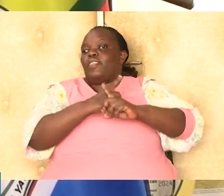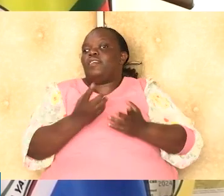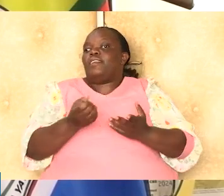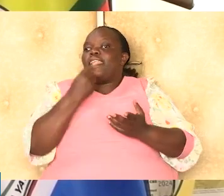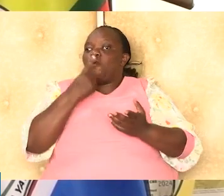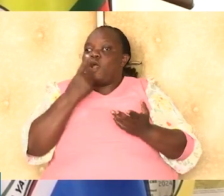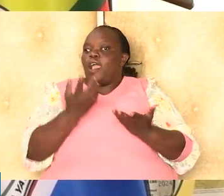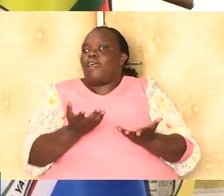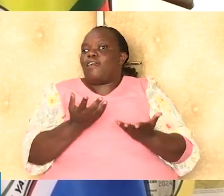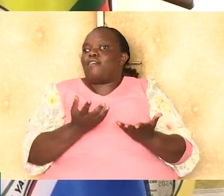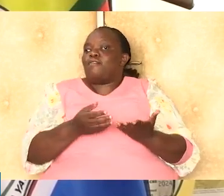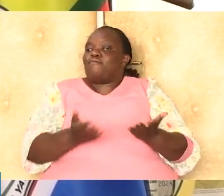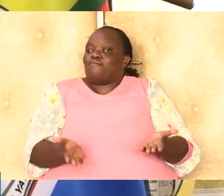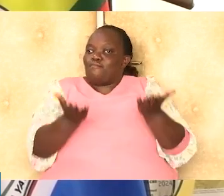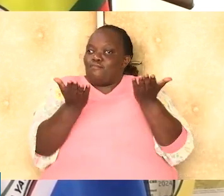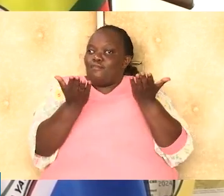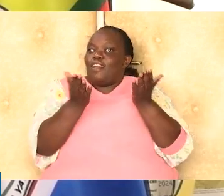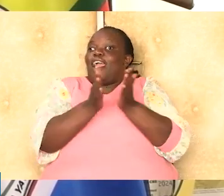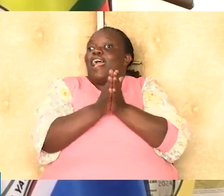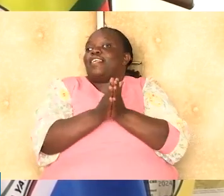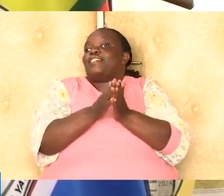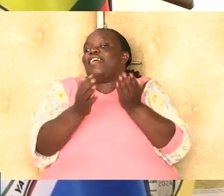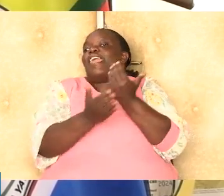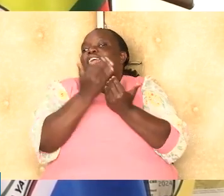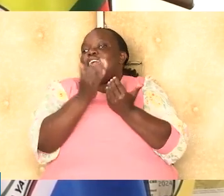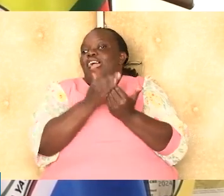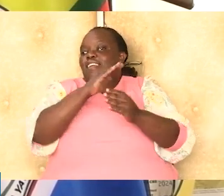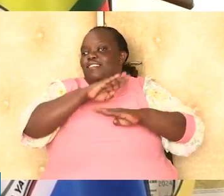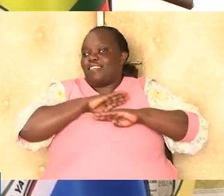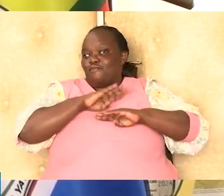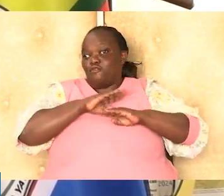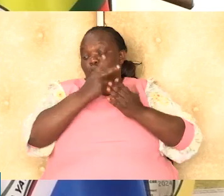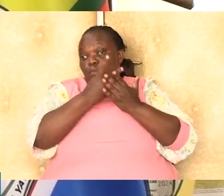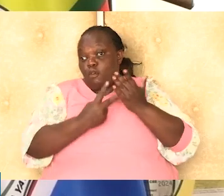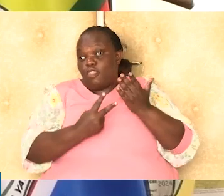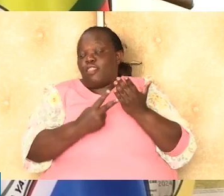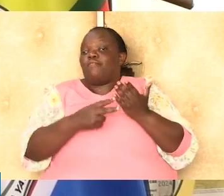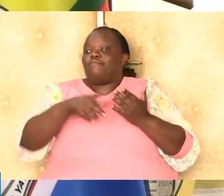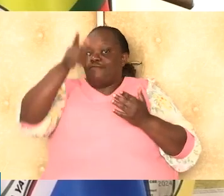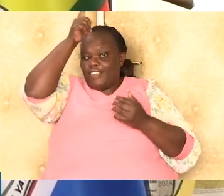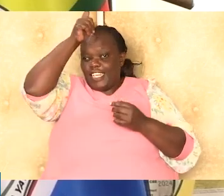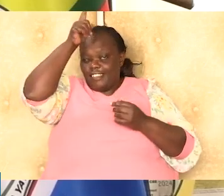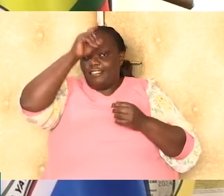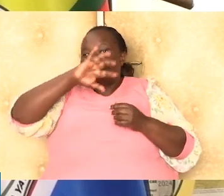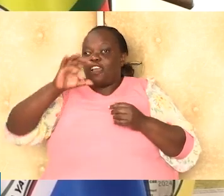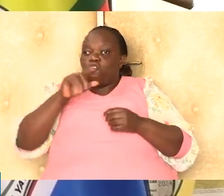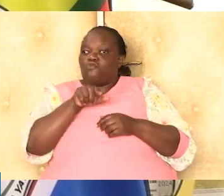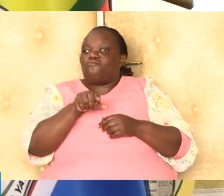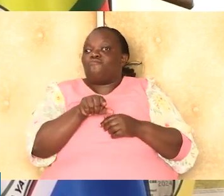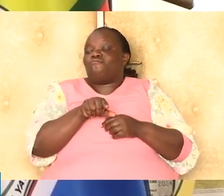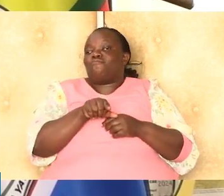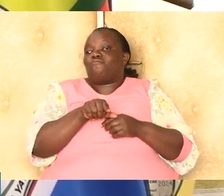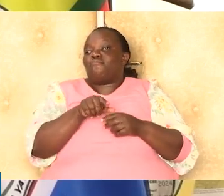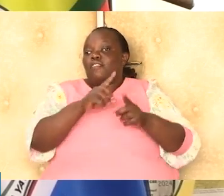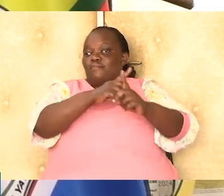curative, promotive and palliative care in both rural and urban areas. So,